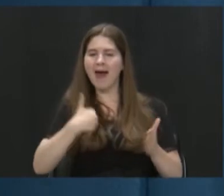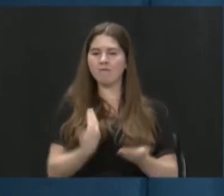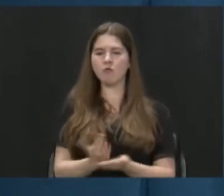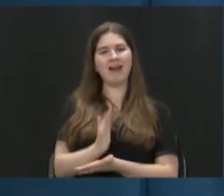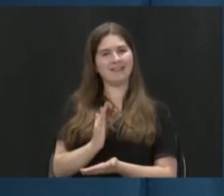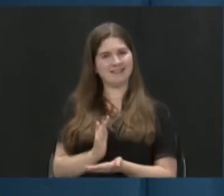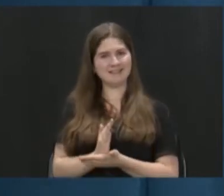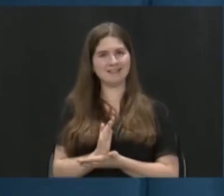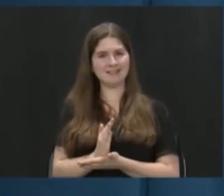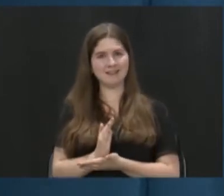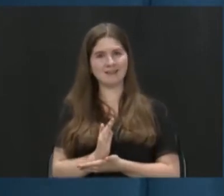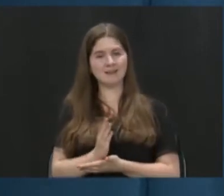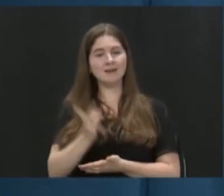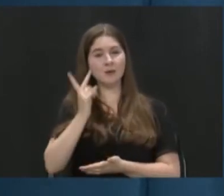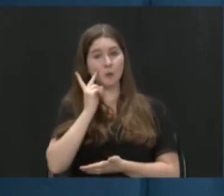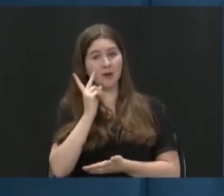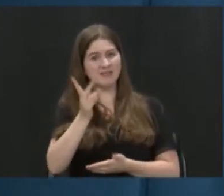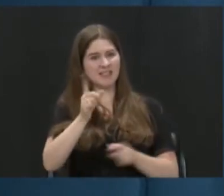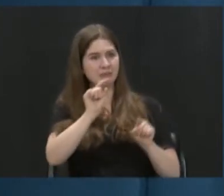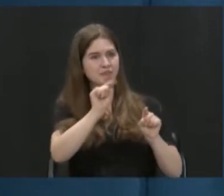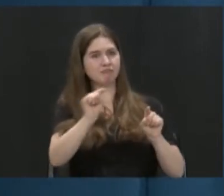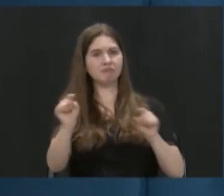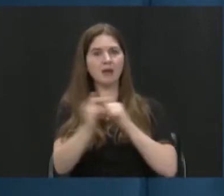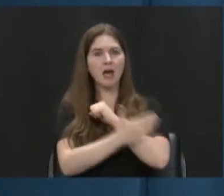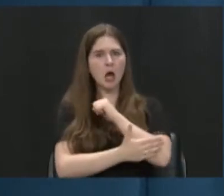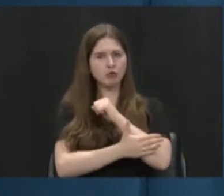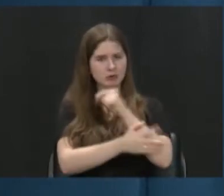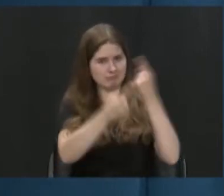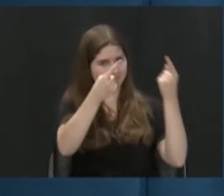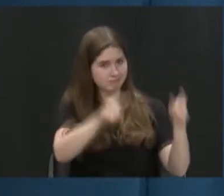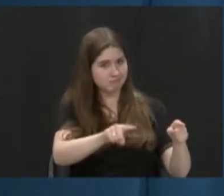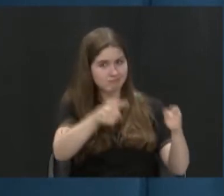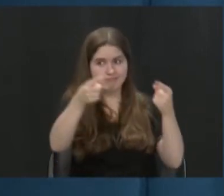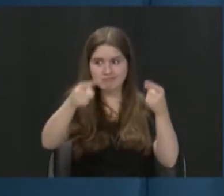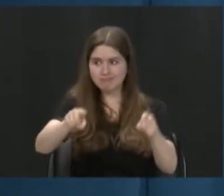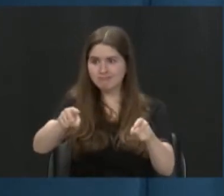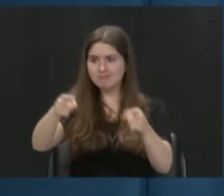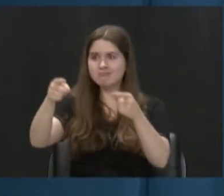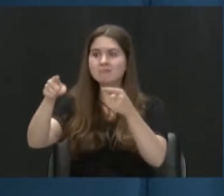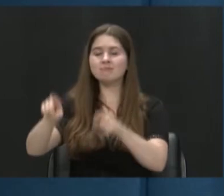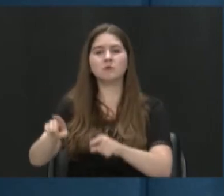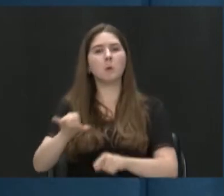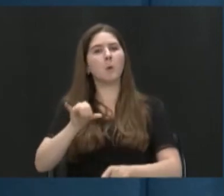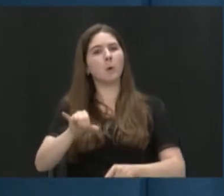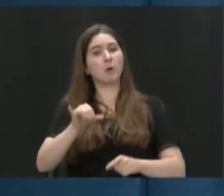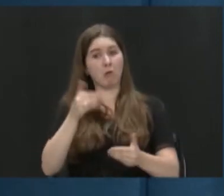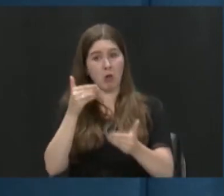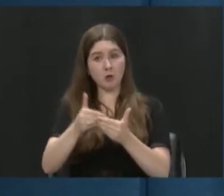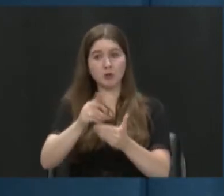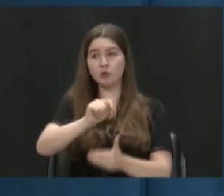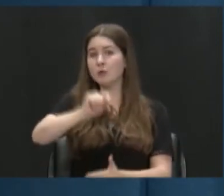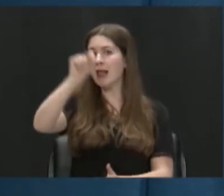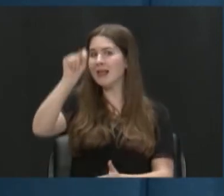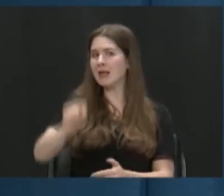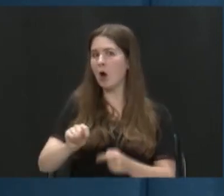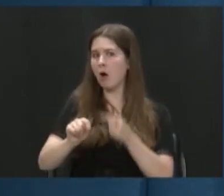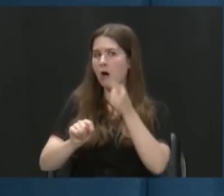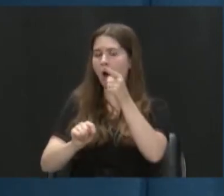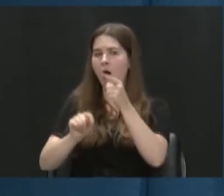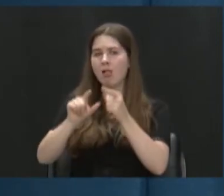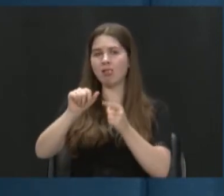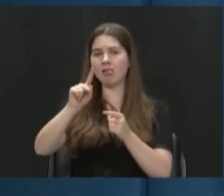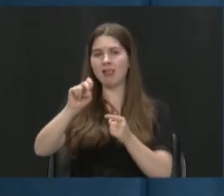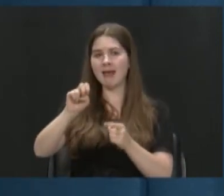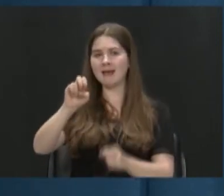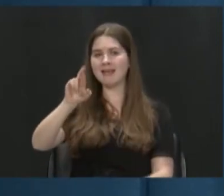Right? And so we've seen that in some countries happen, right? We've seen that, you know, almost happen in Toledo around the Lake Erie